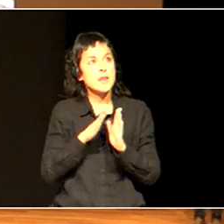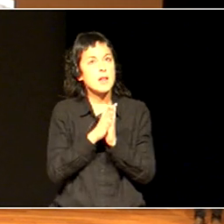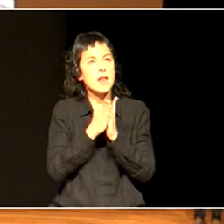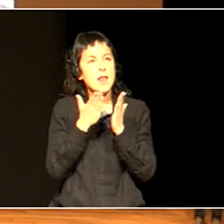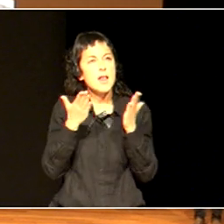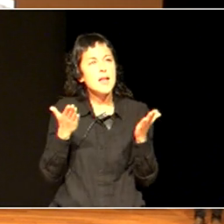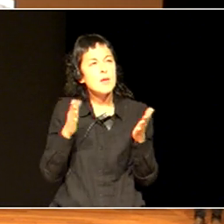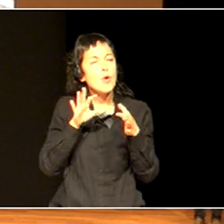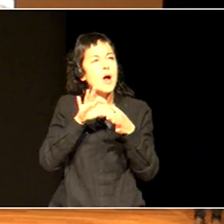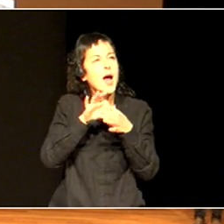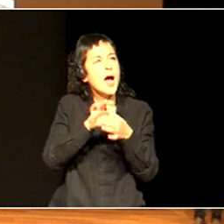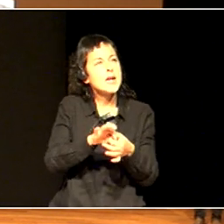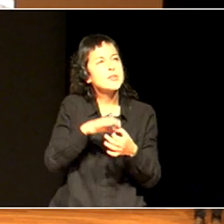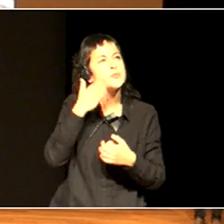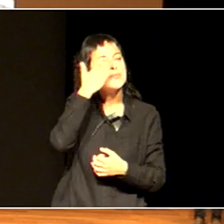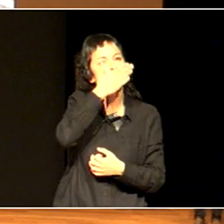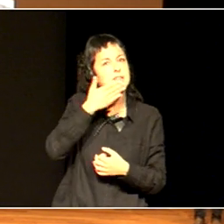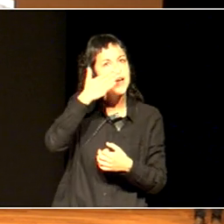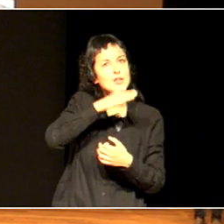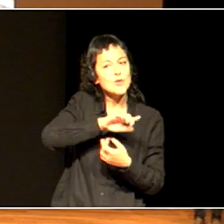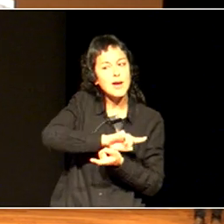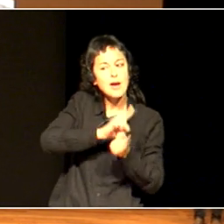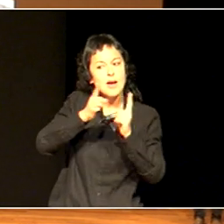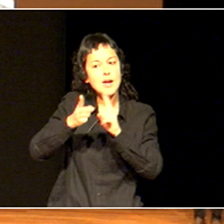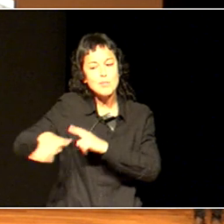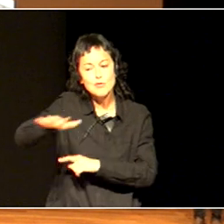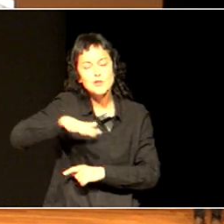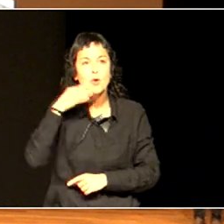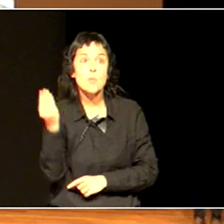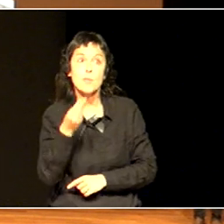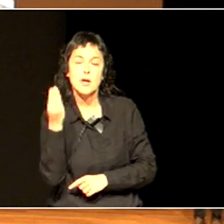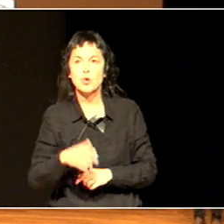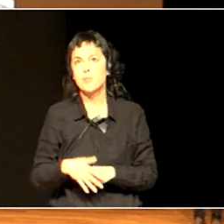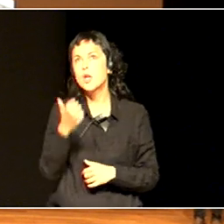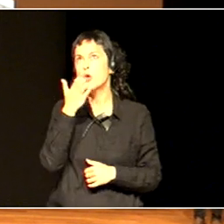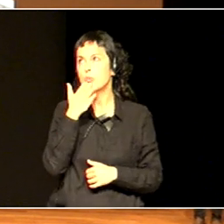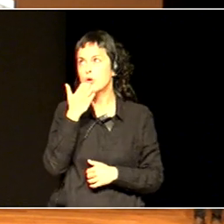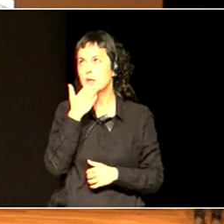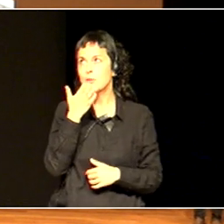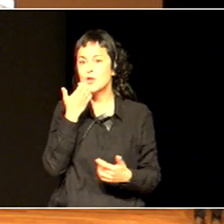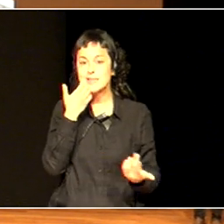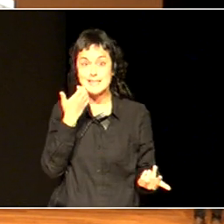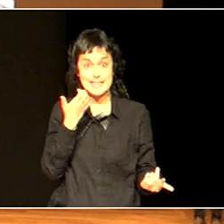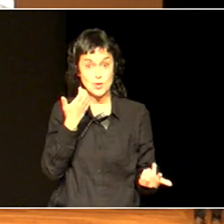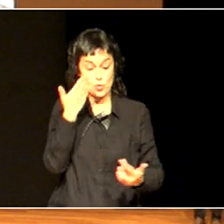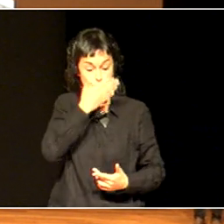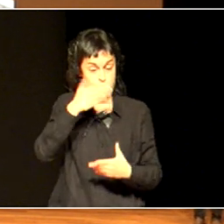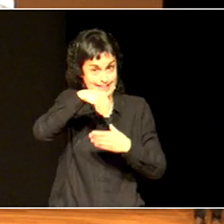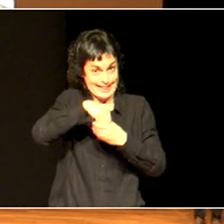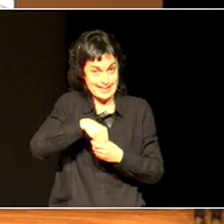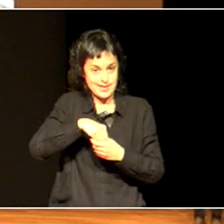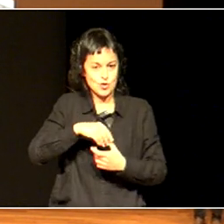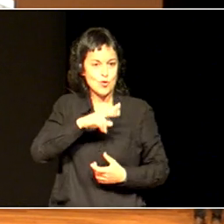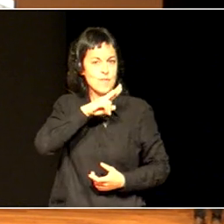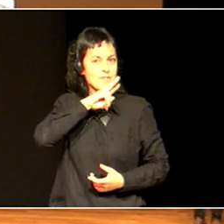He said, so, for example, if you have the value of love in your school, then if you see someone